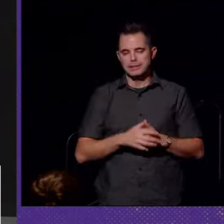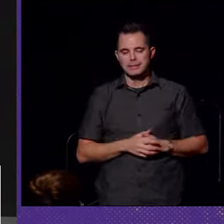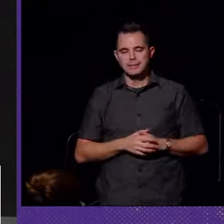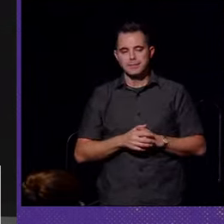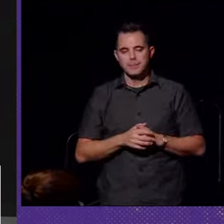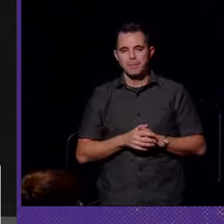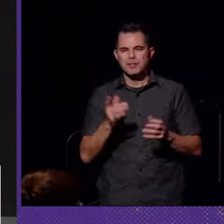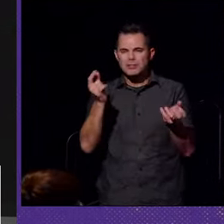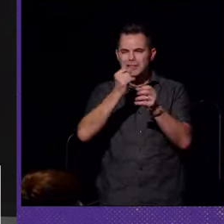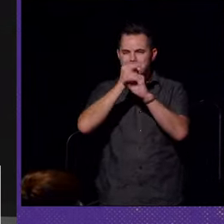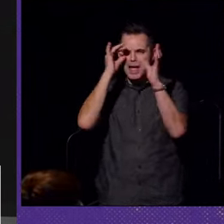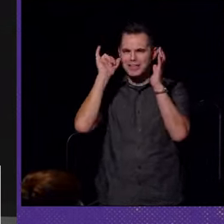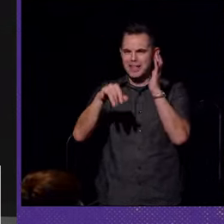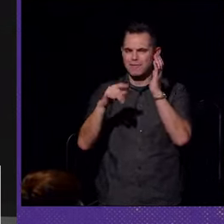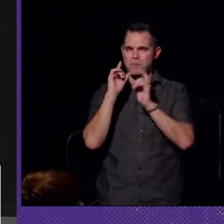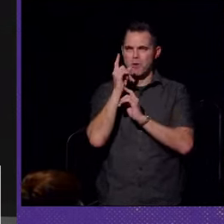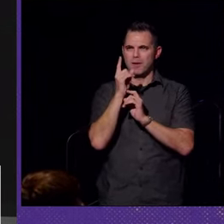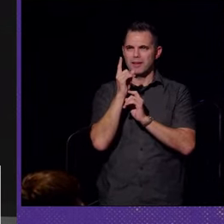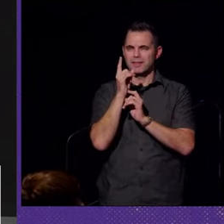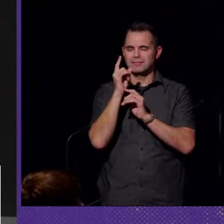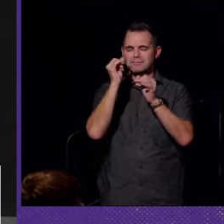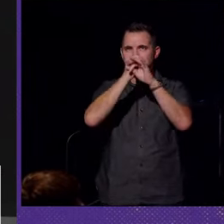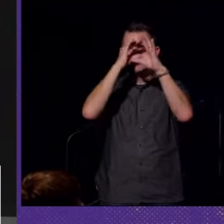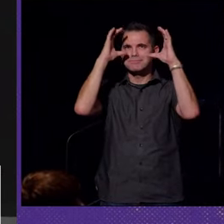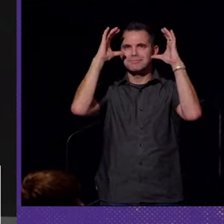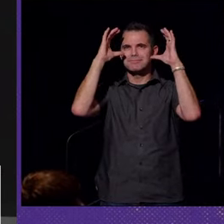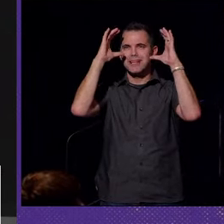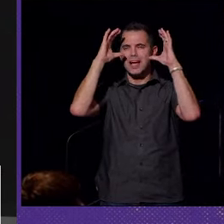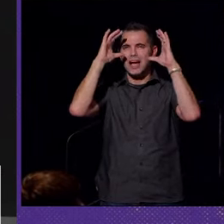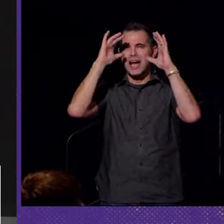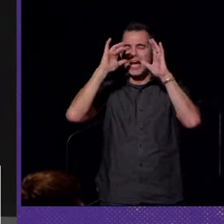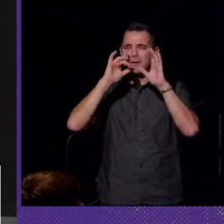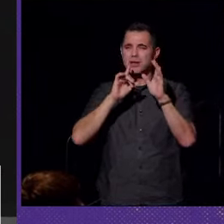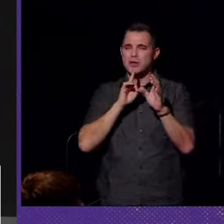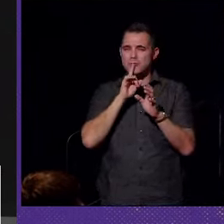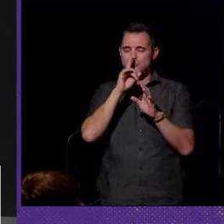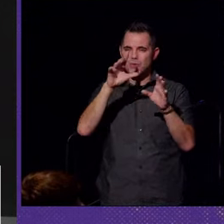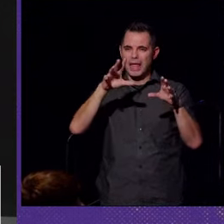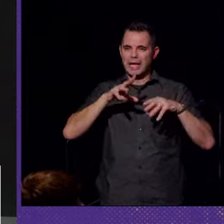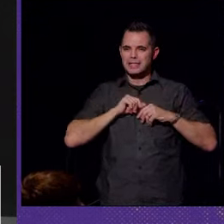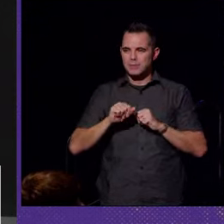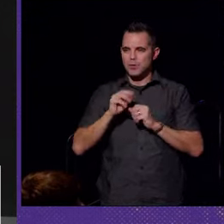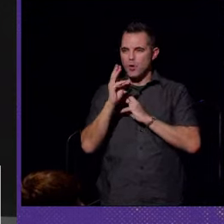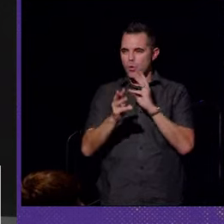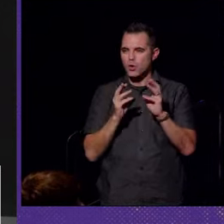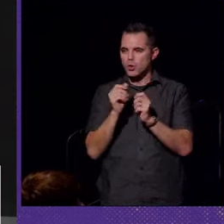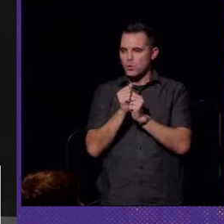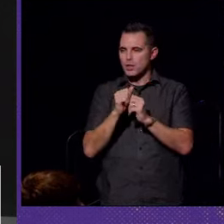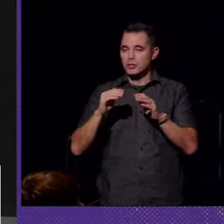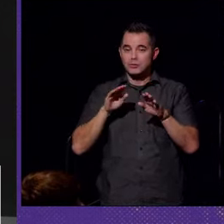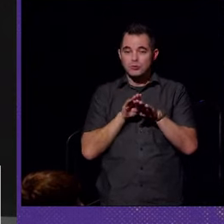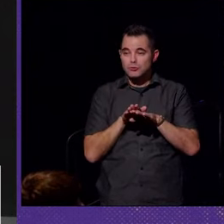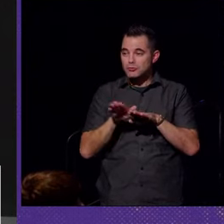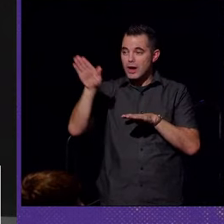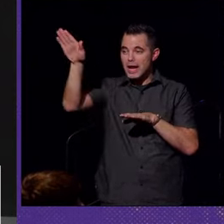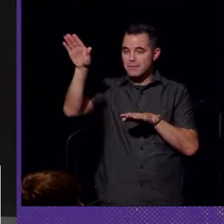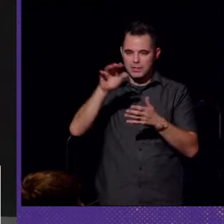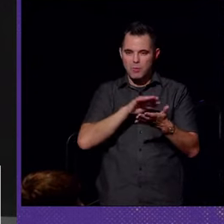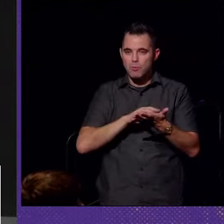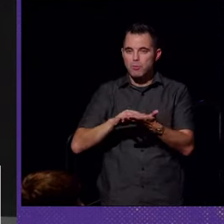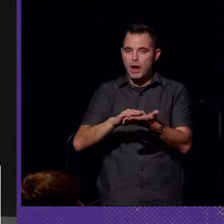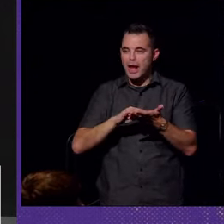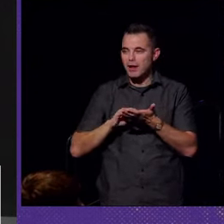Just imagine that for a moment. A truly accessible world with ramps, braille,